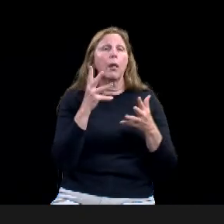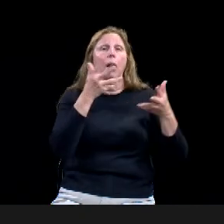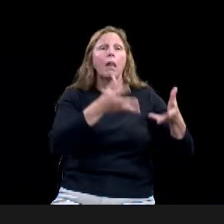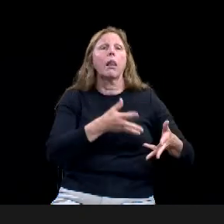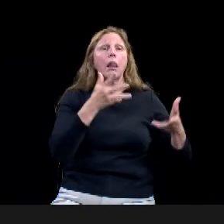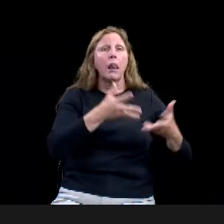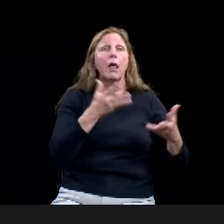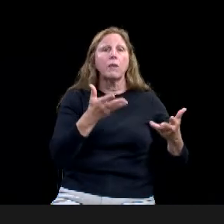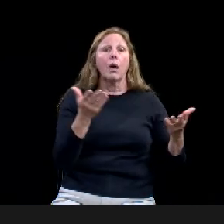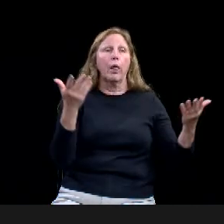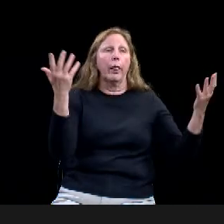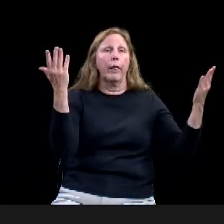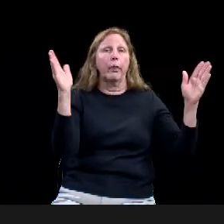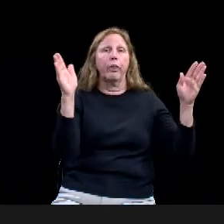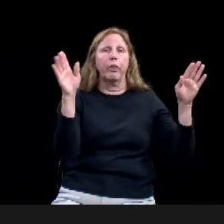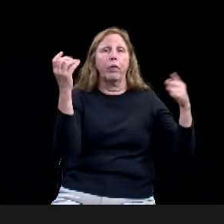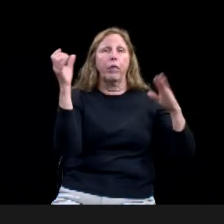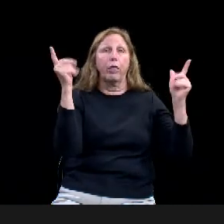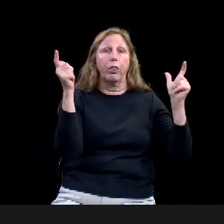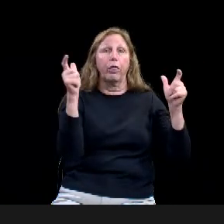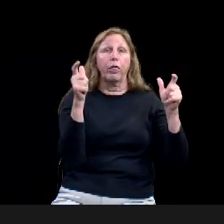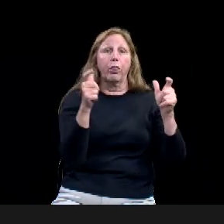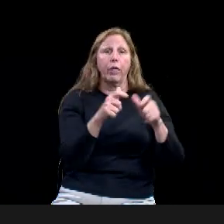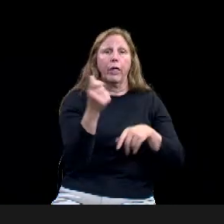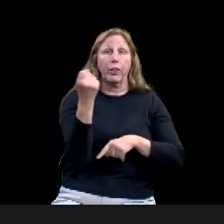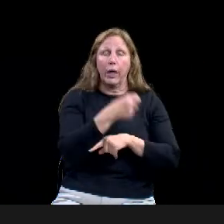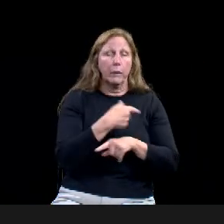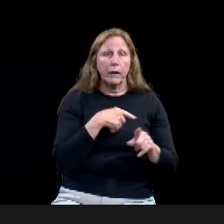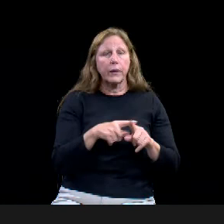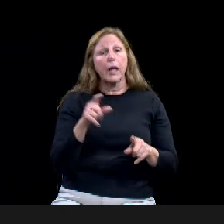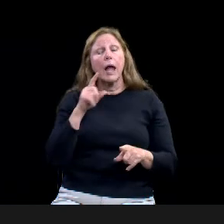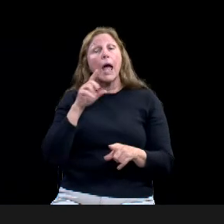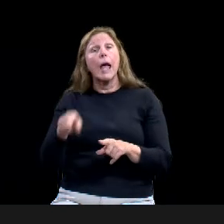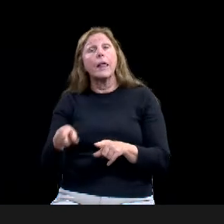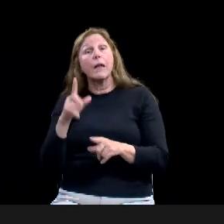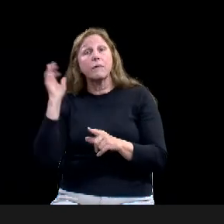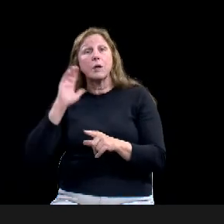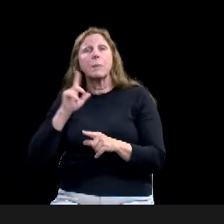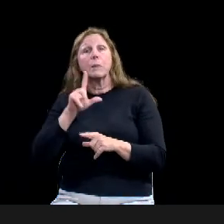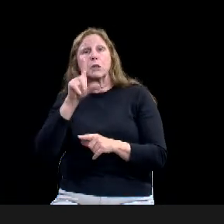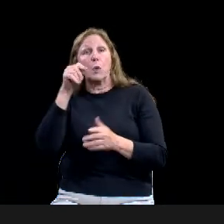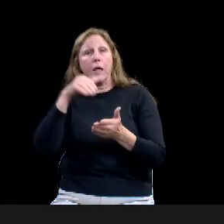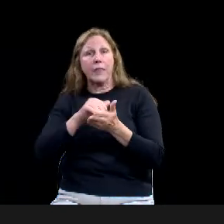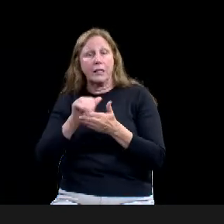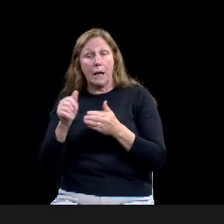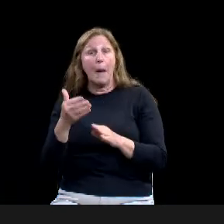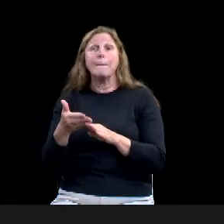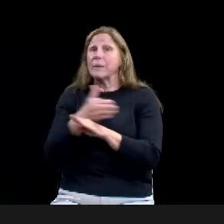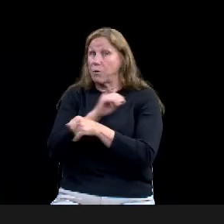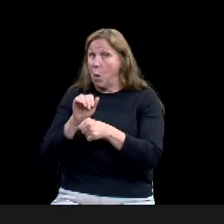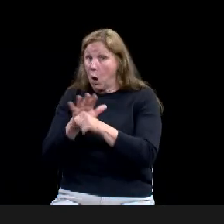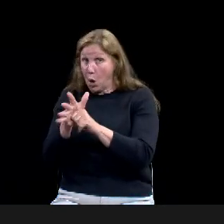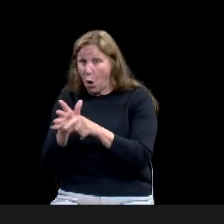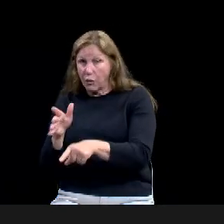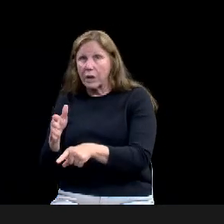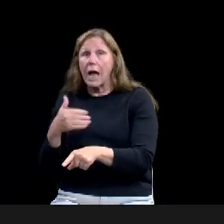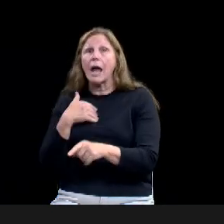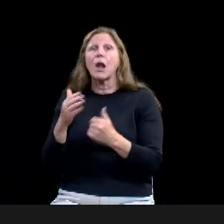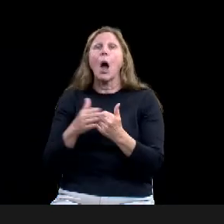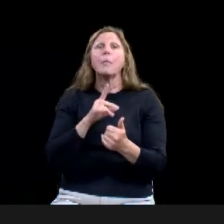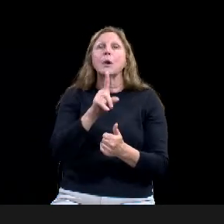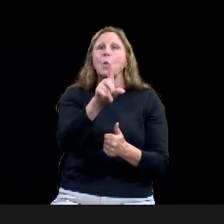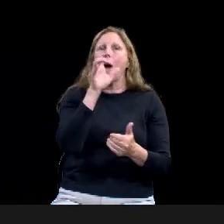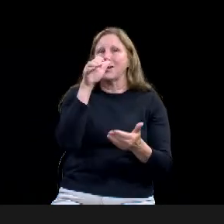COVID, we had almost a hundred thousand people come through the museum, which is five times what it was planned for. Um,